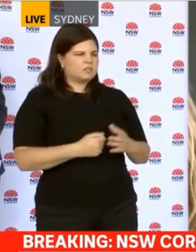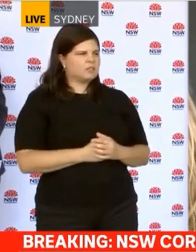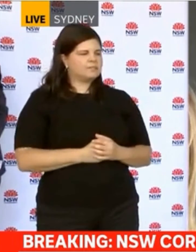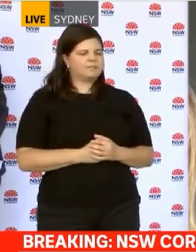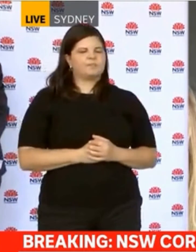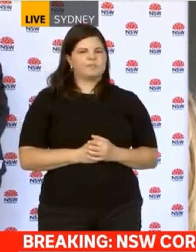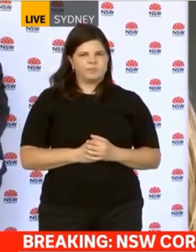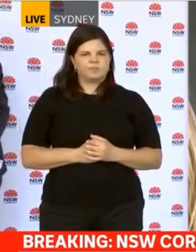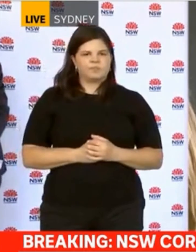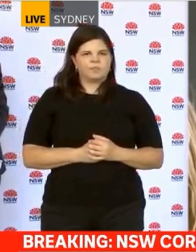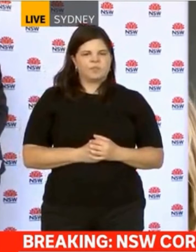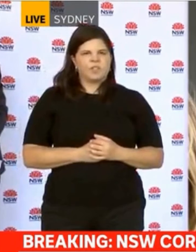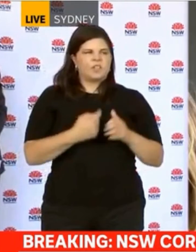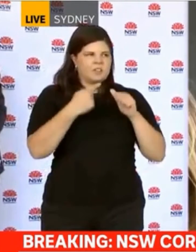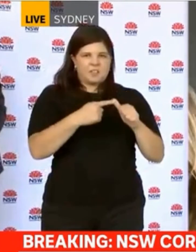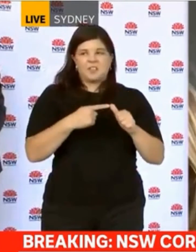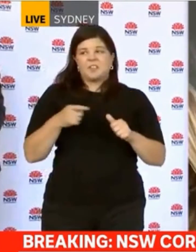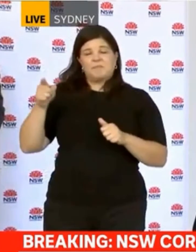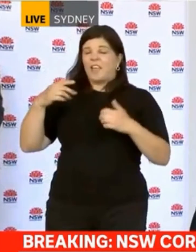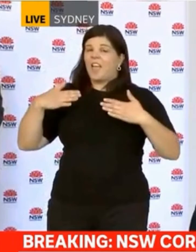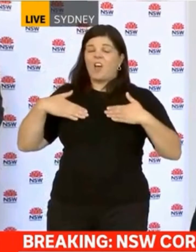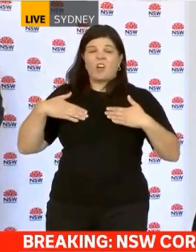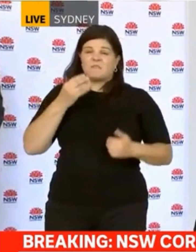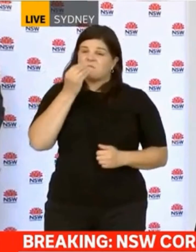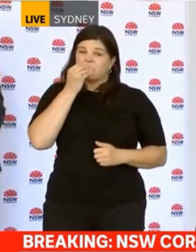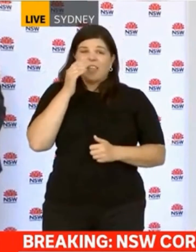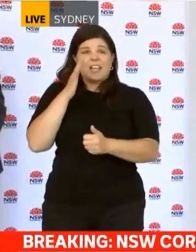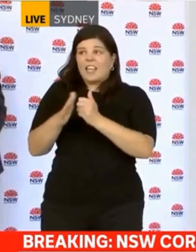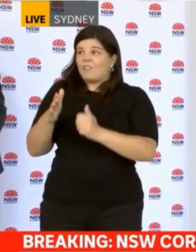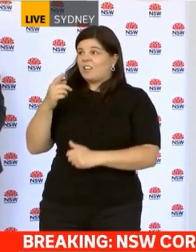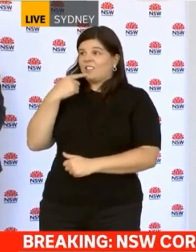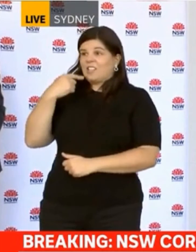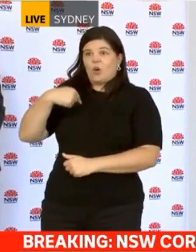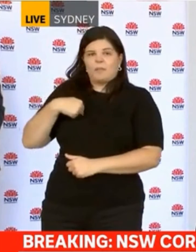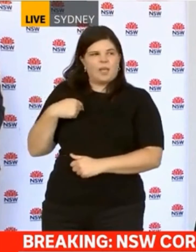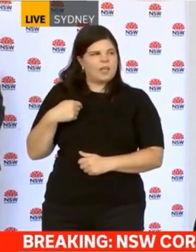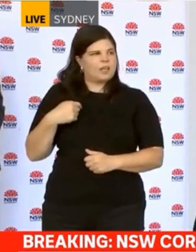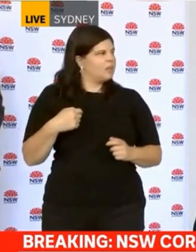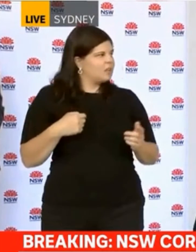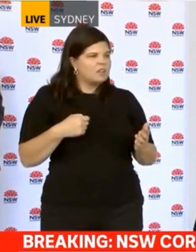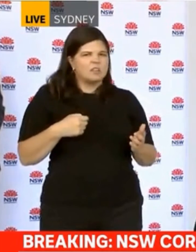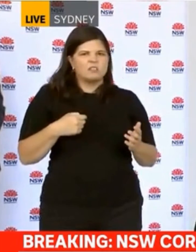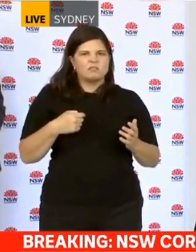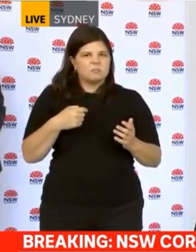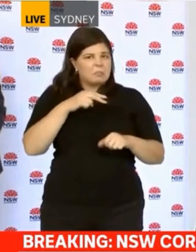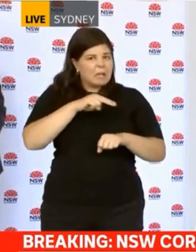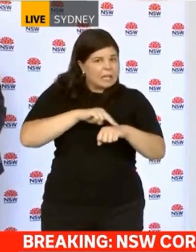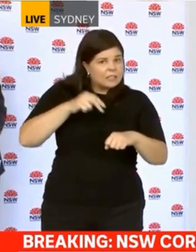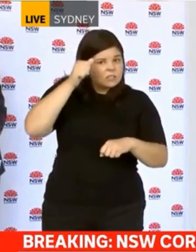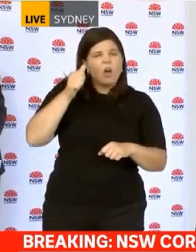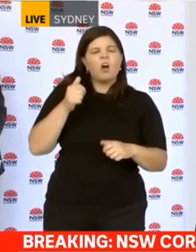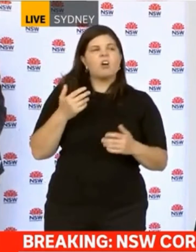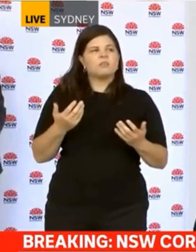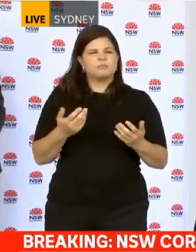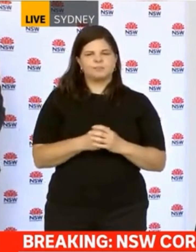contact Certainly, health treats those matters extremely confidentially and doesn't pass on that information. Well, obviously